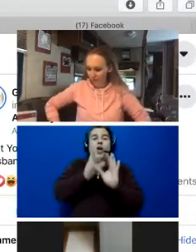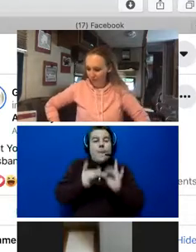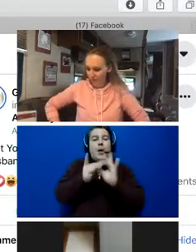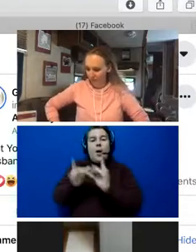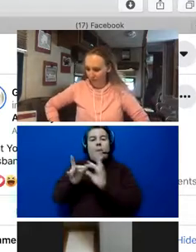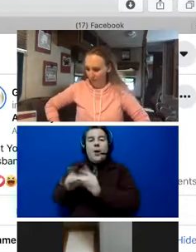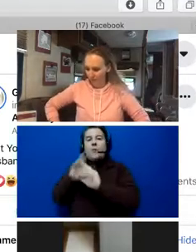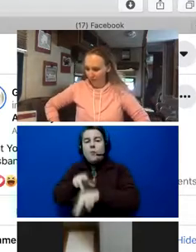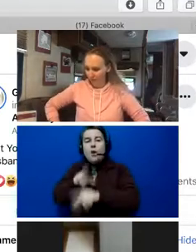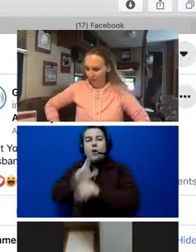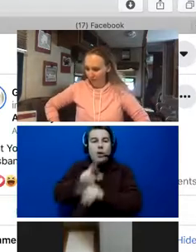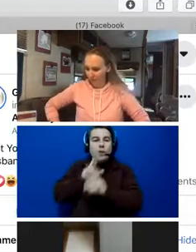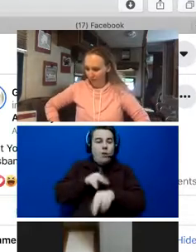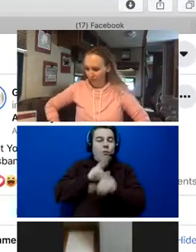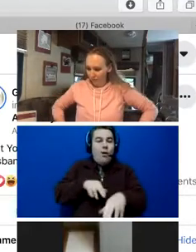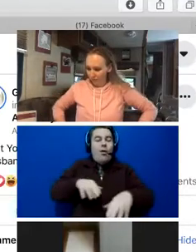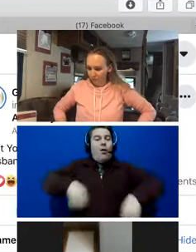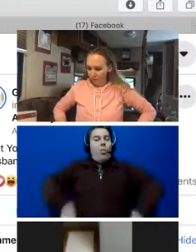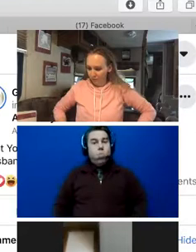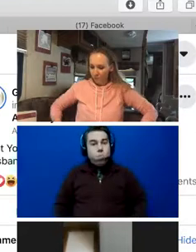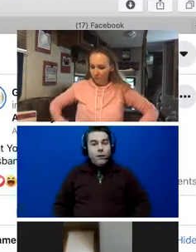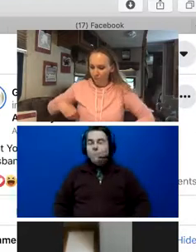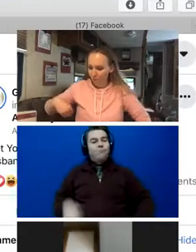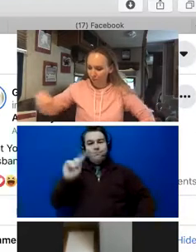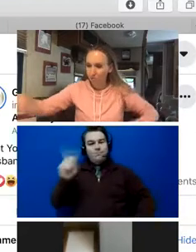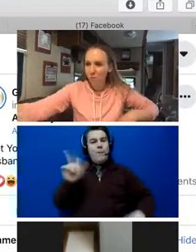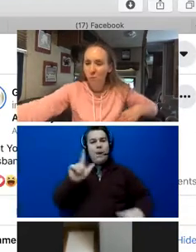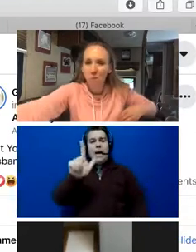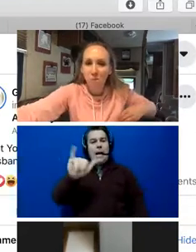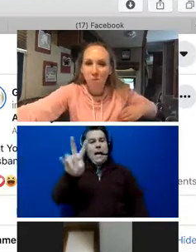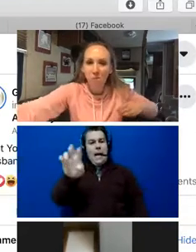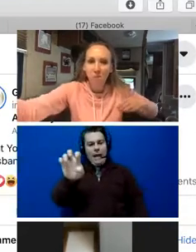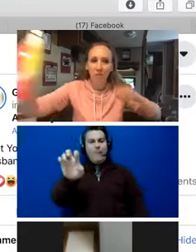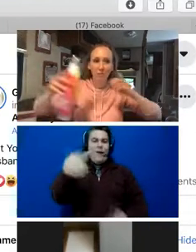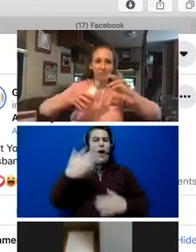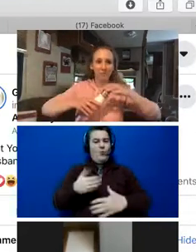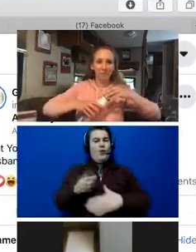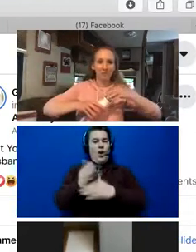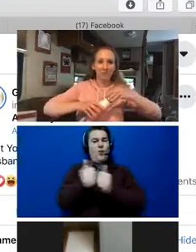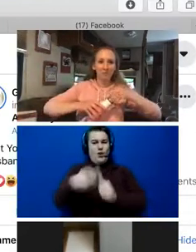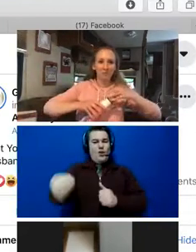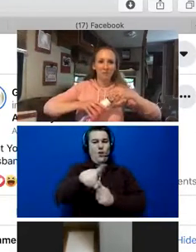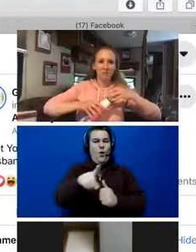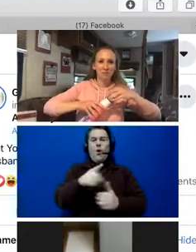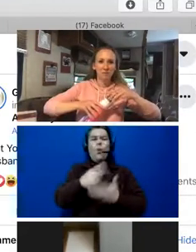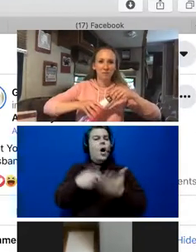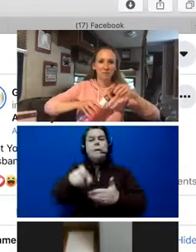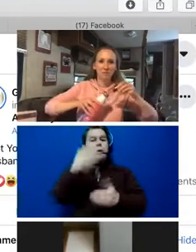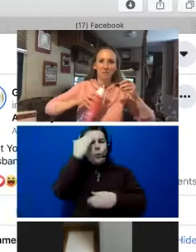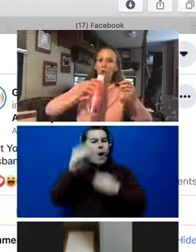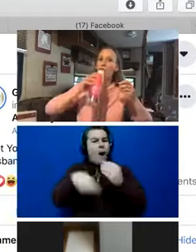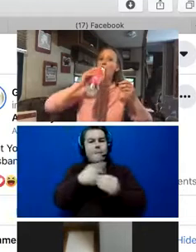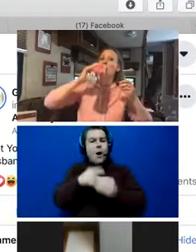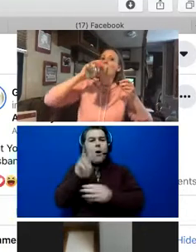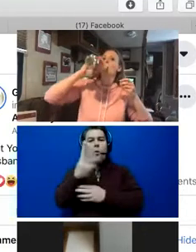and this important message. And I just thought, you know what, I'm just going to go live and I'm going to share with you what you need to know about your why.